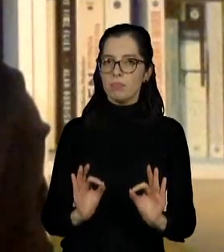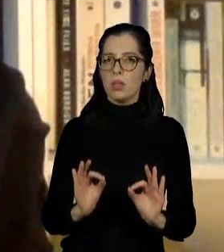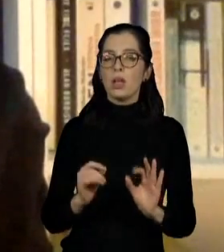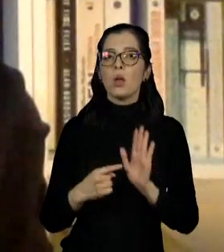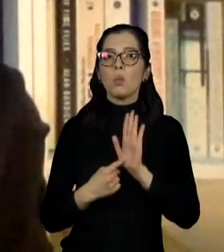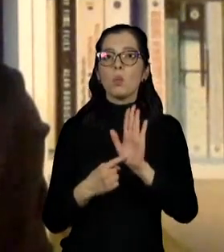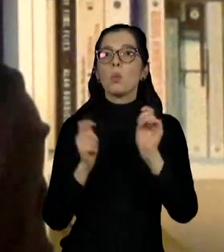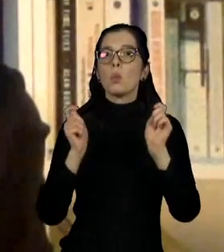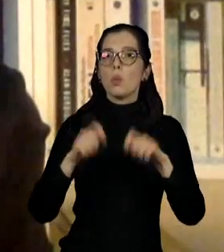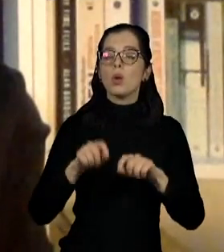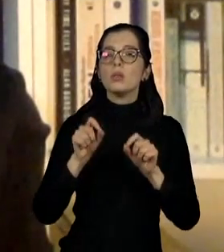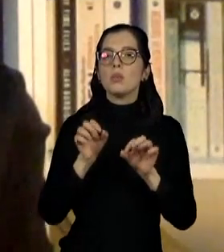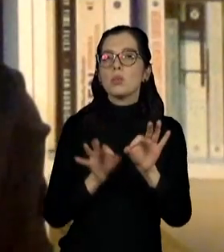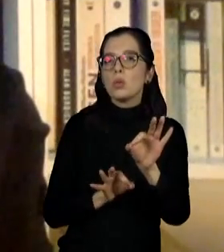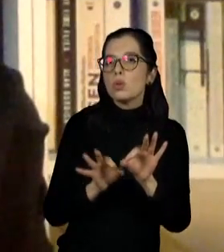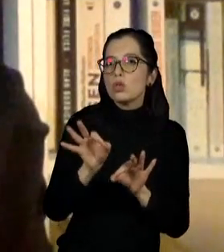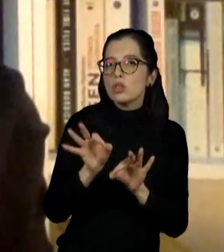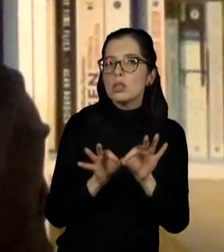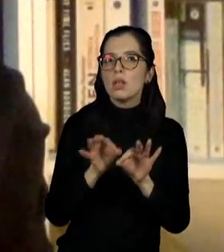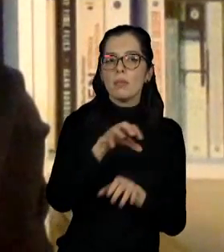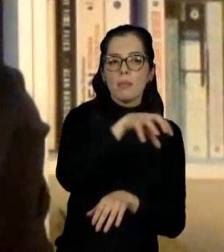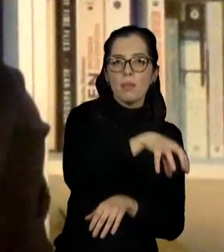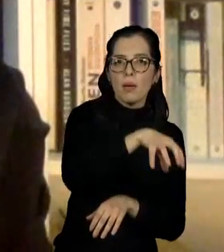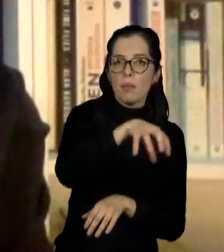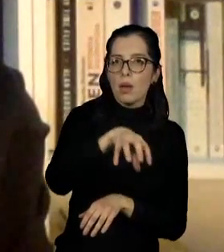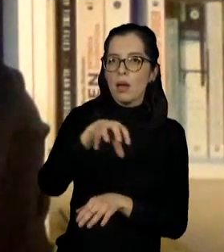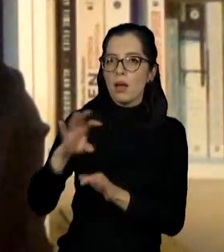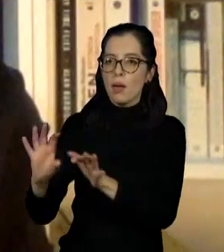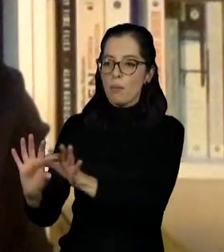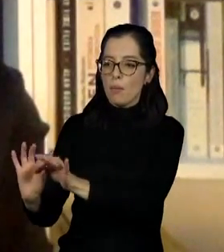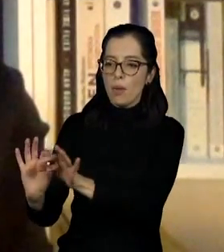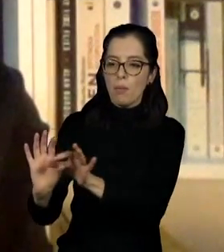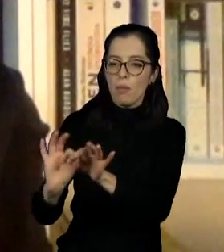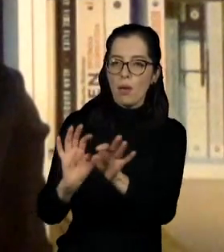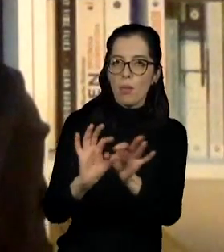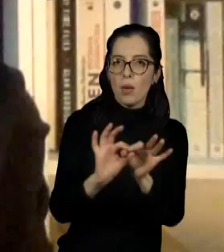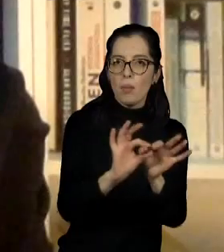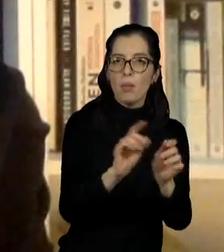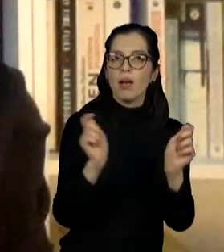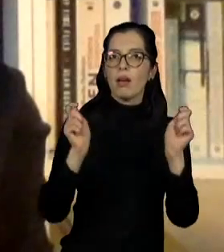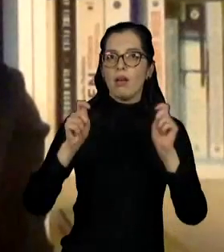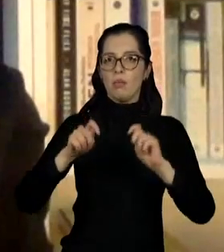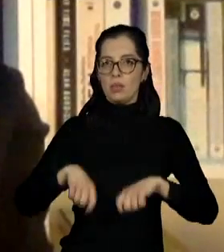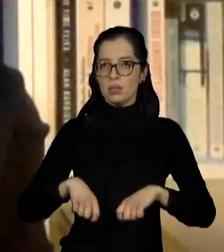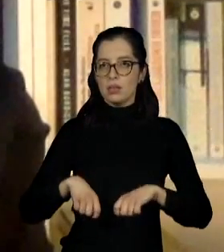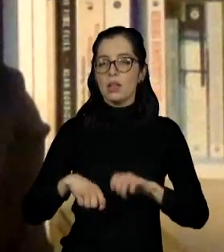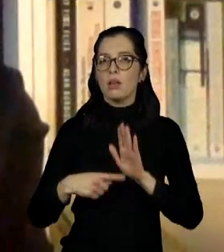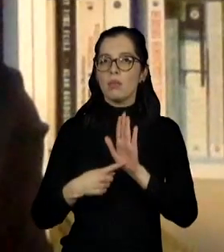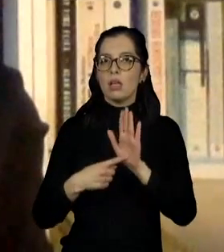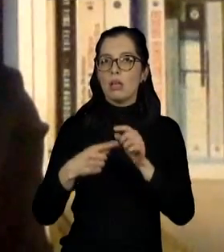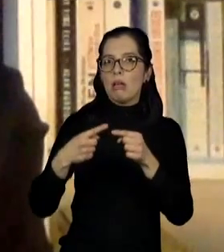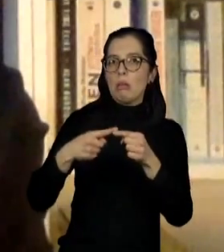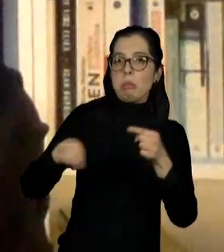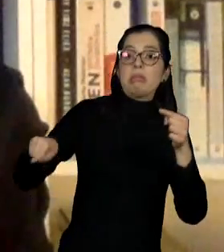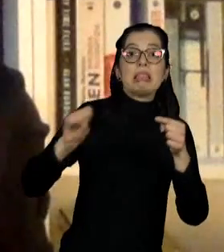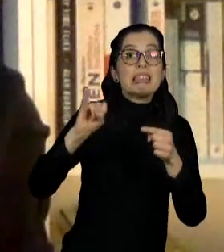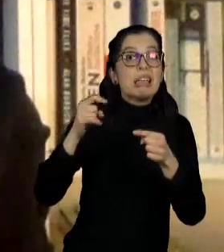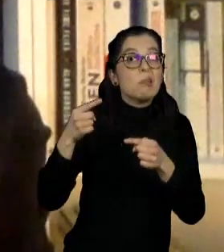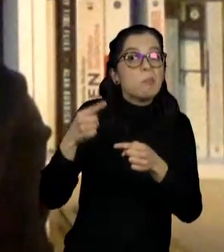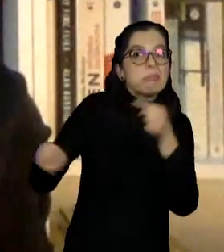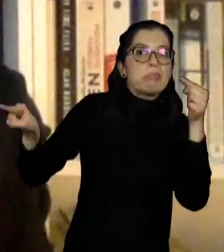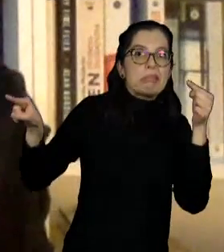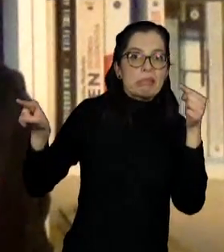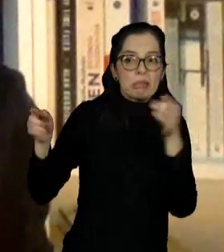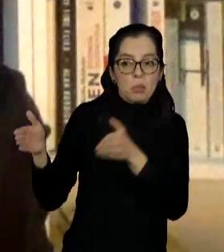we might be able to design systems that have built into them some capacity such that if there is a